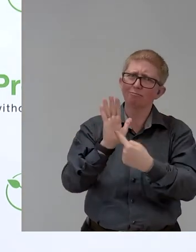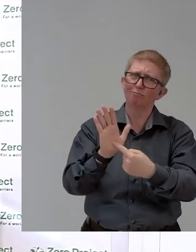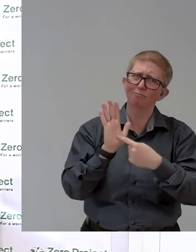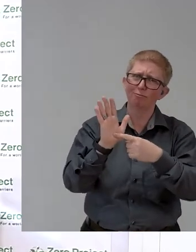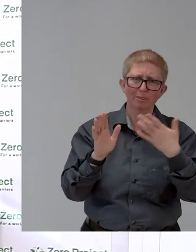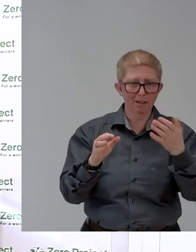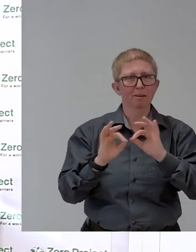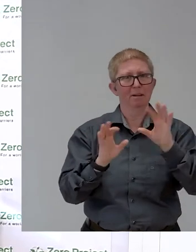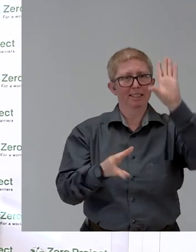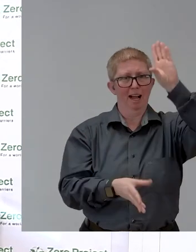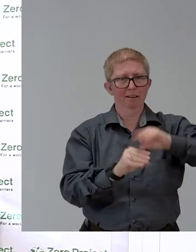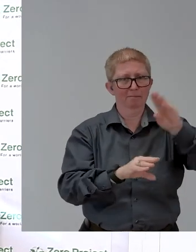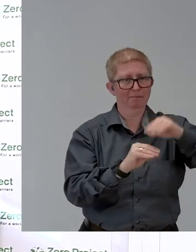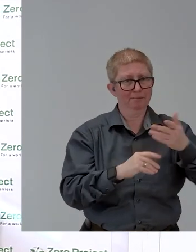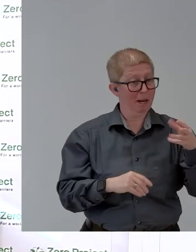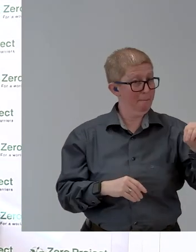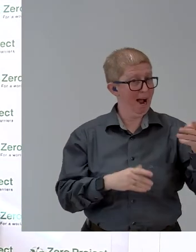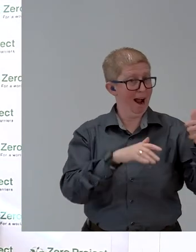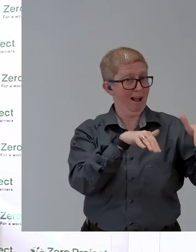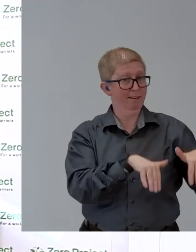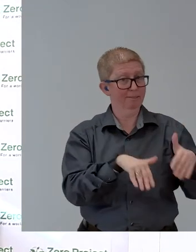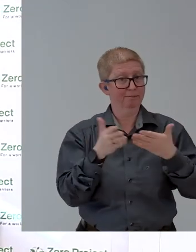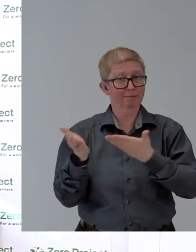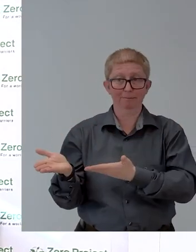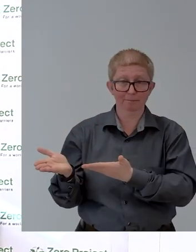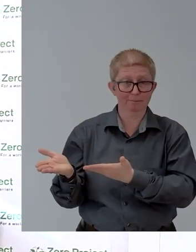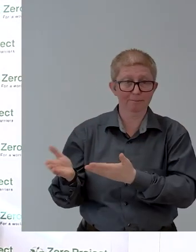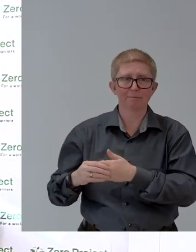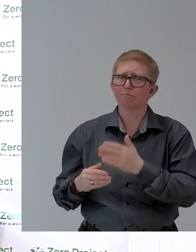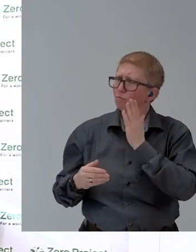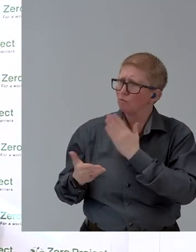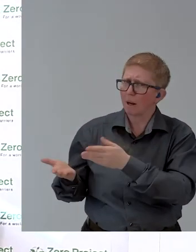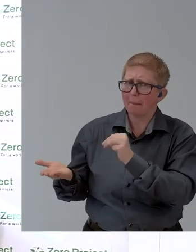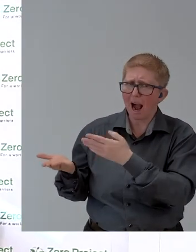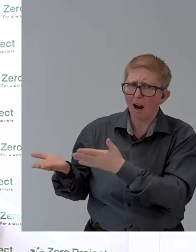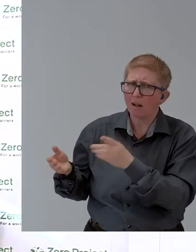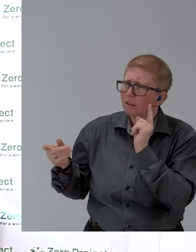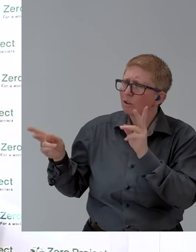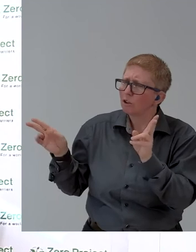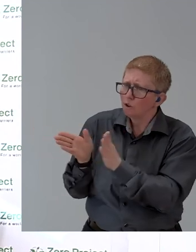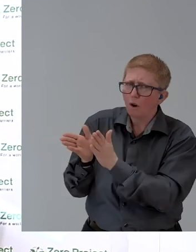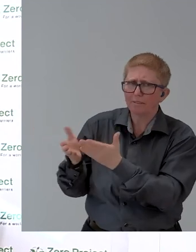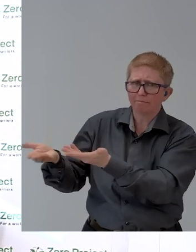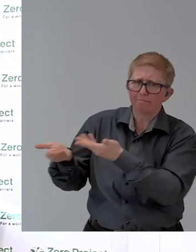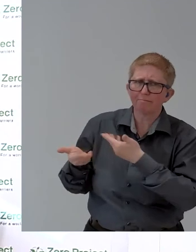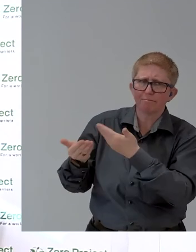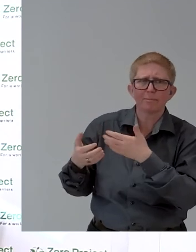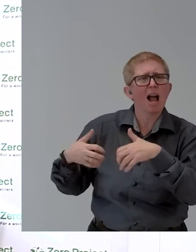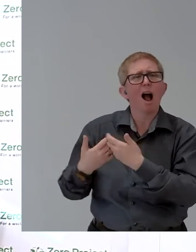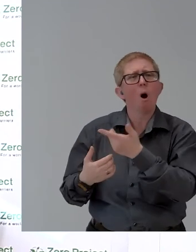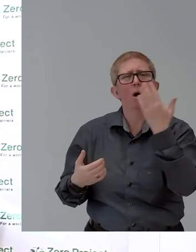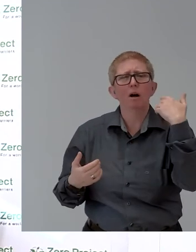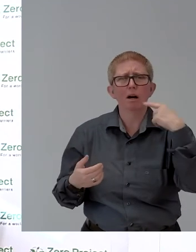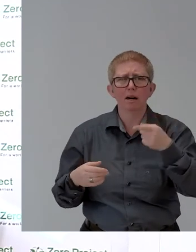Michael has joined here on stage. Michael, why don't we start with the, let's say, the nomination process